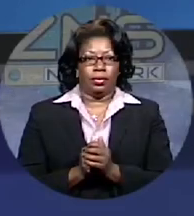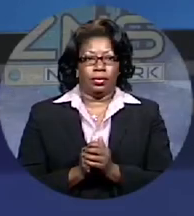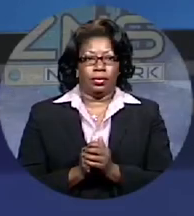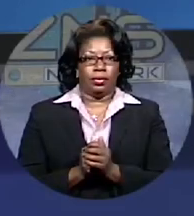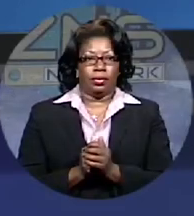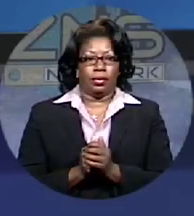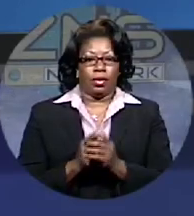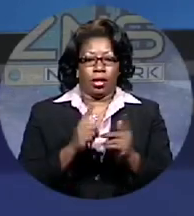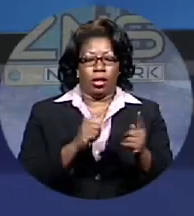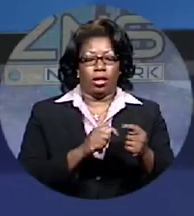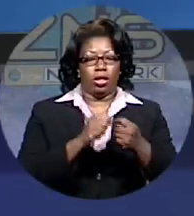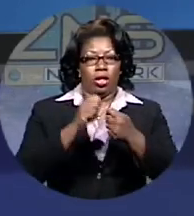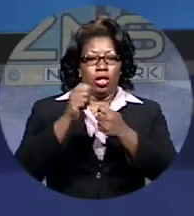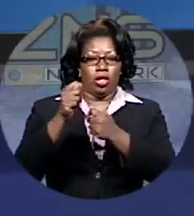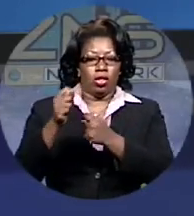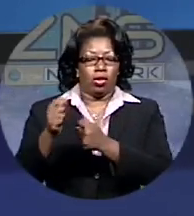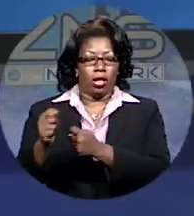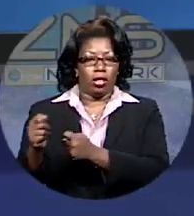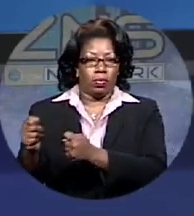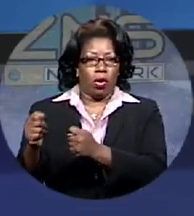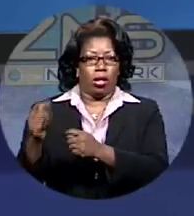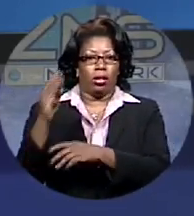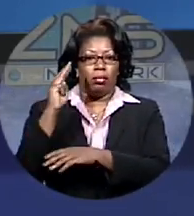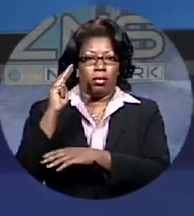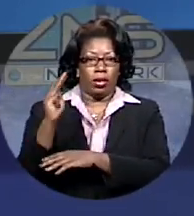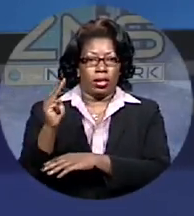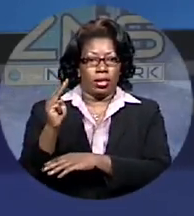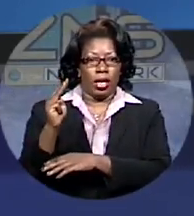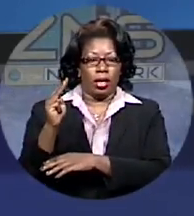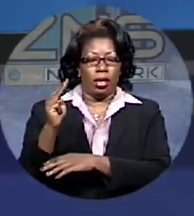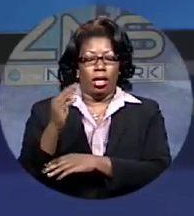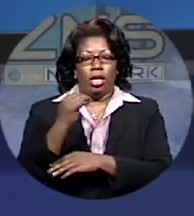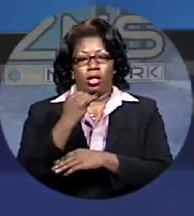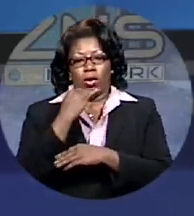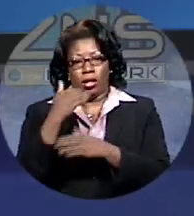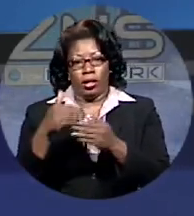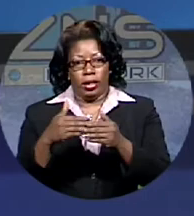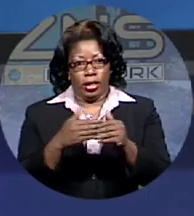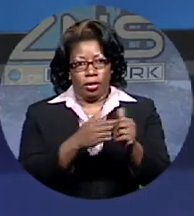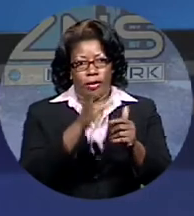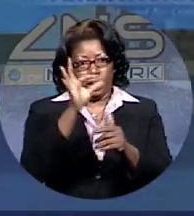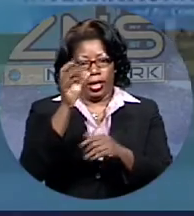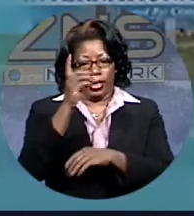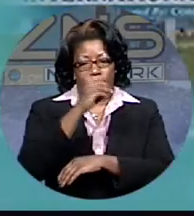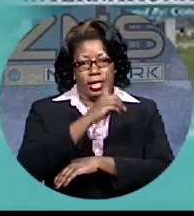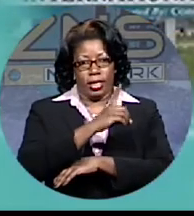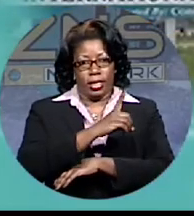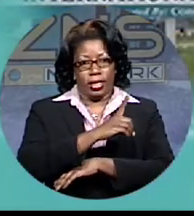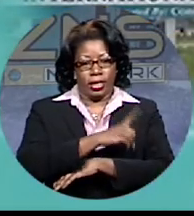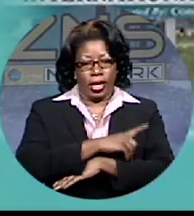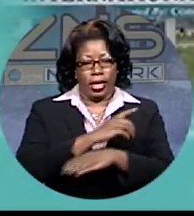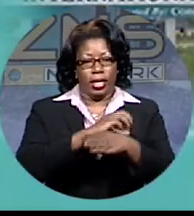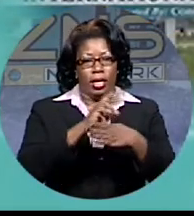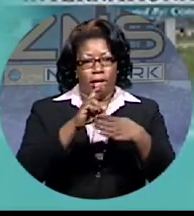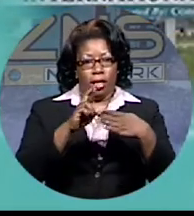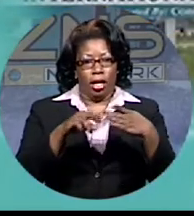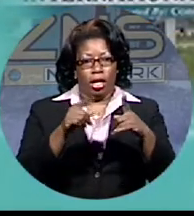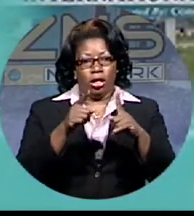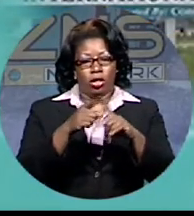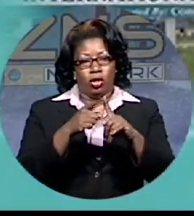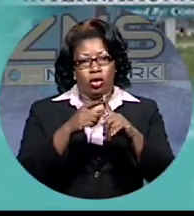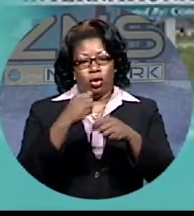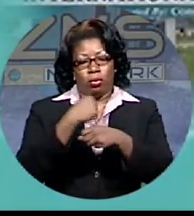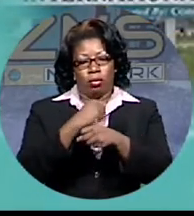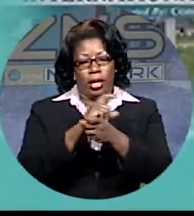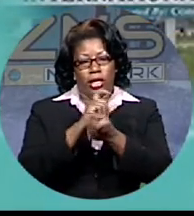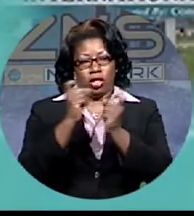The transport minister says it's misleading and incorrect to state that a 90-day deadline has been imposed on officials to make the requisite